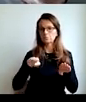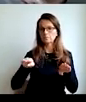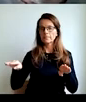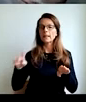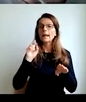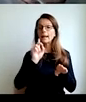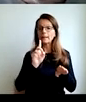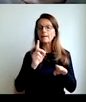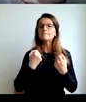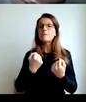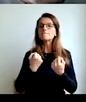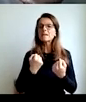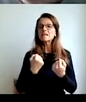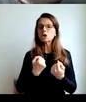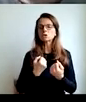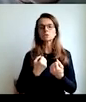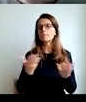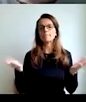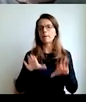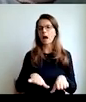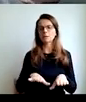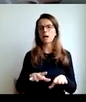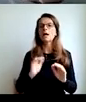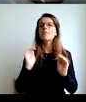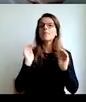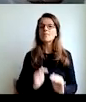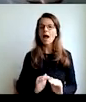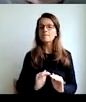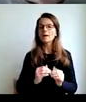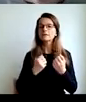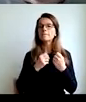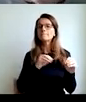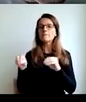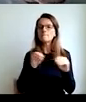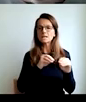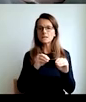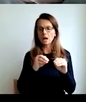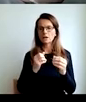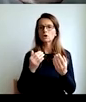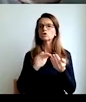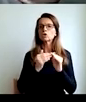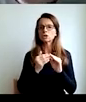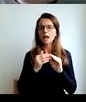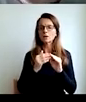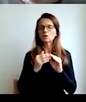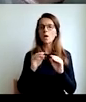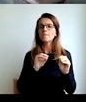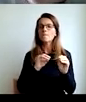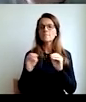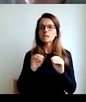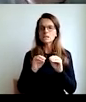salaries are growing, and mobility is fully fell, and the least socially mobile